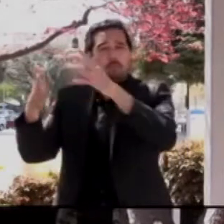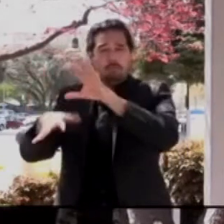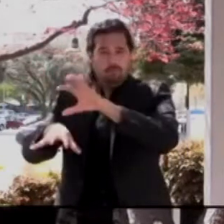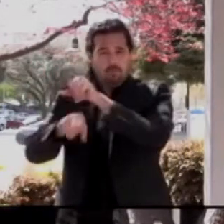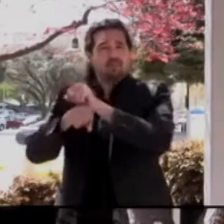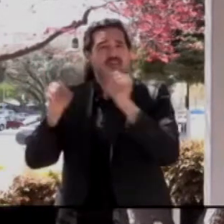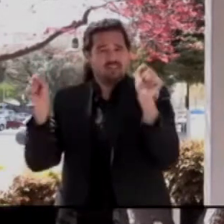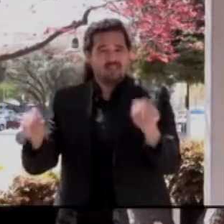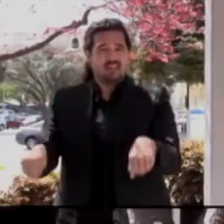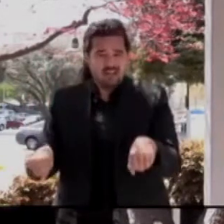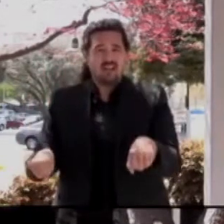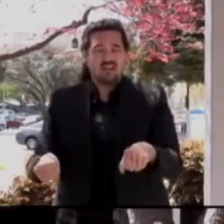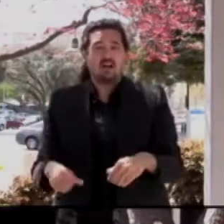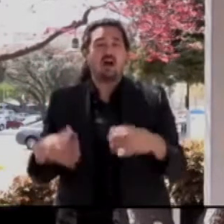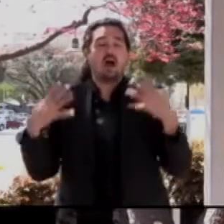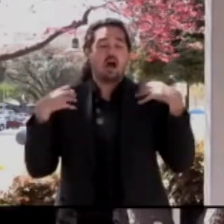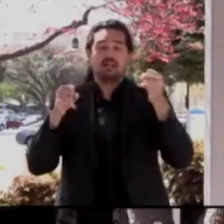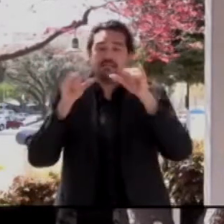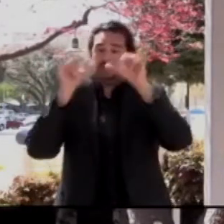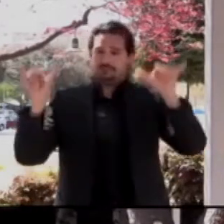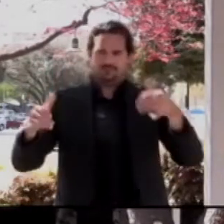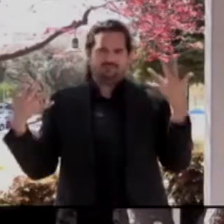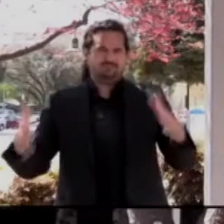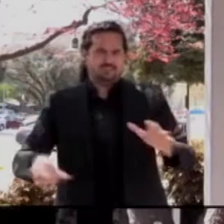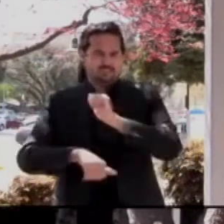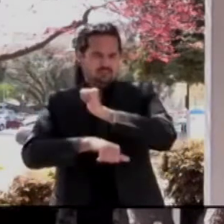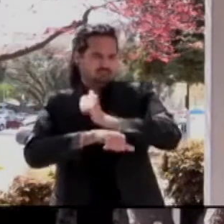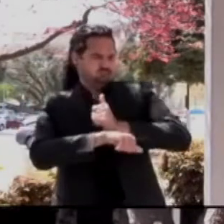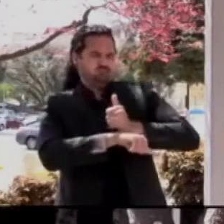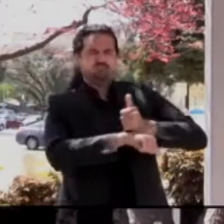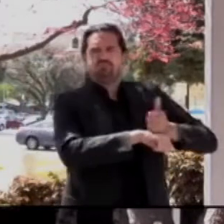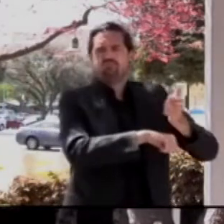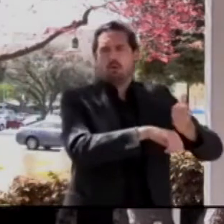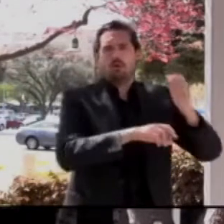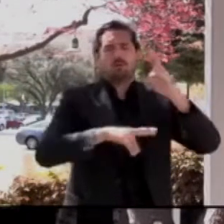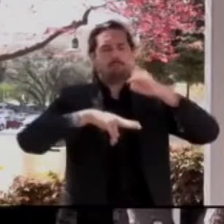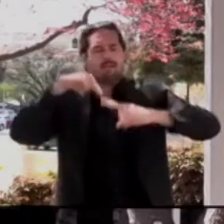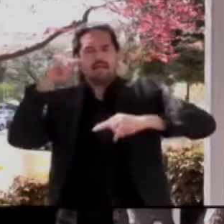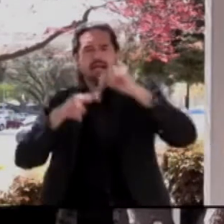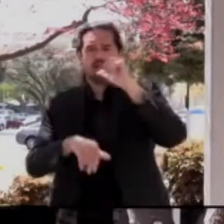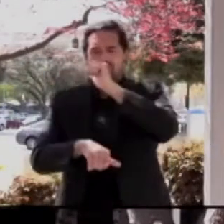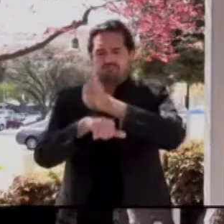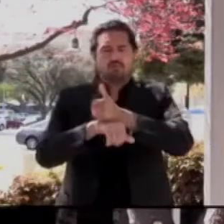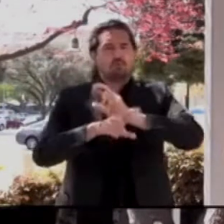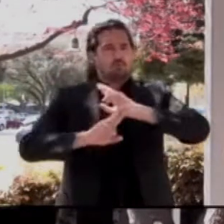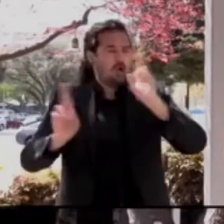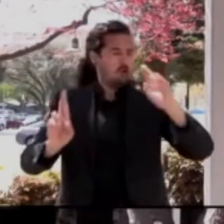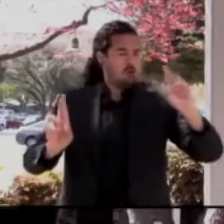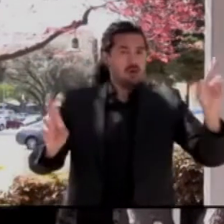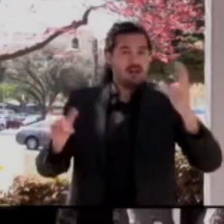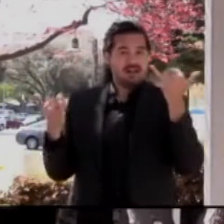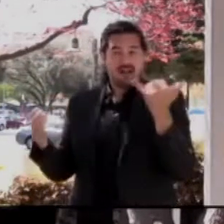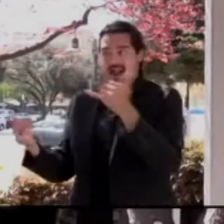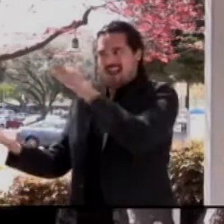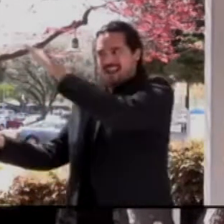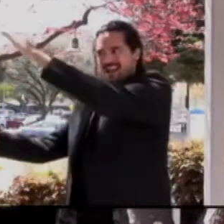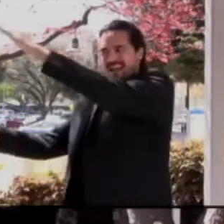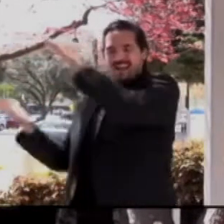tirelessly for this moment. We've built the infrastructure and the capacity, and now finally supply has arrived.